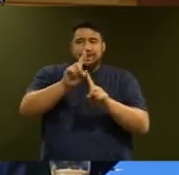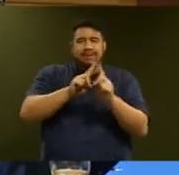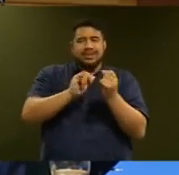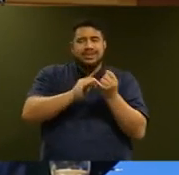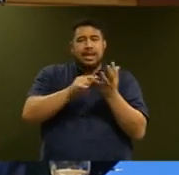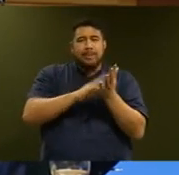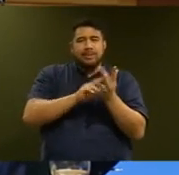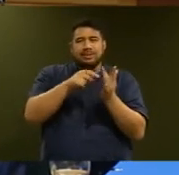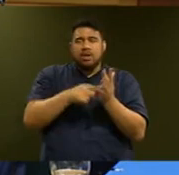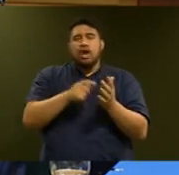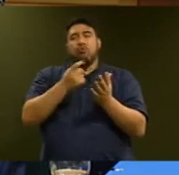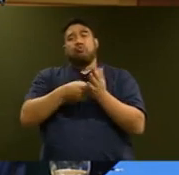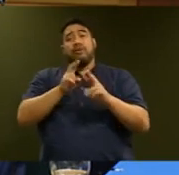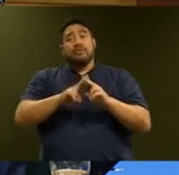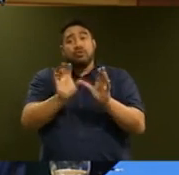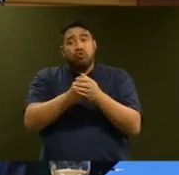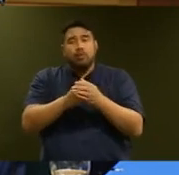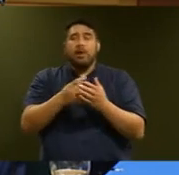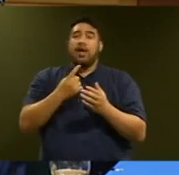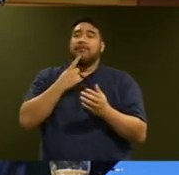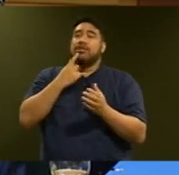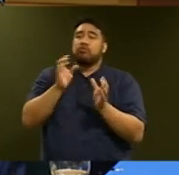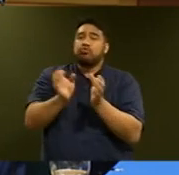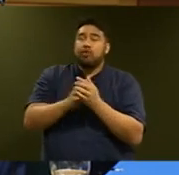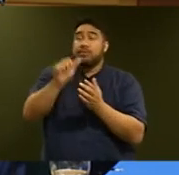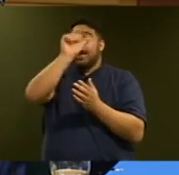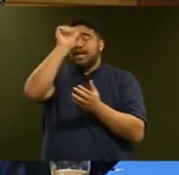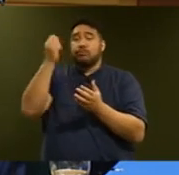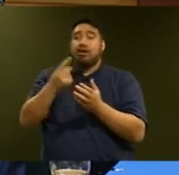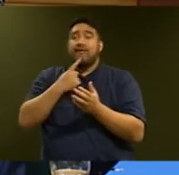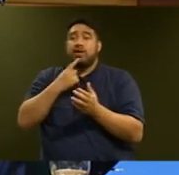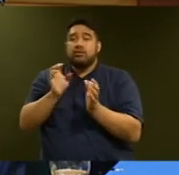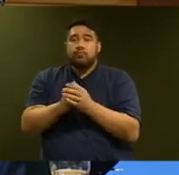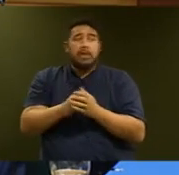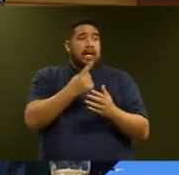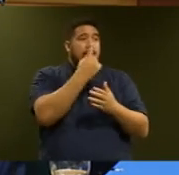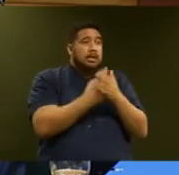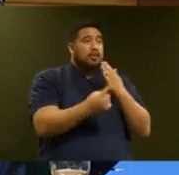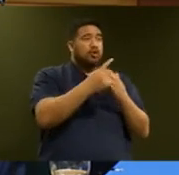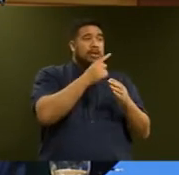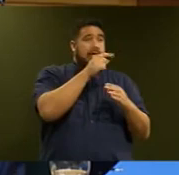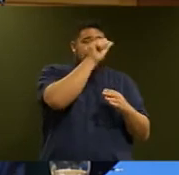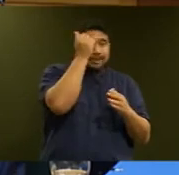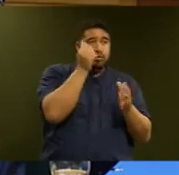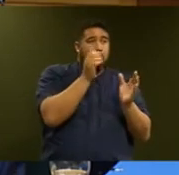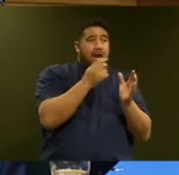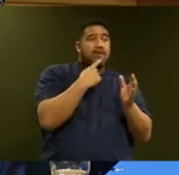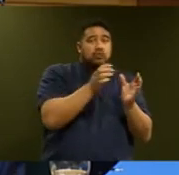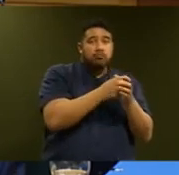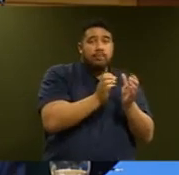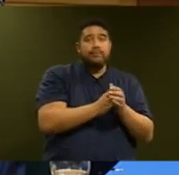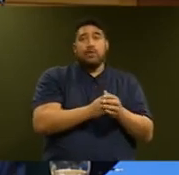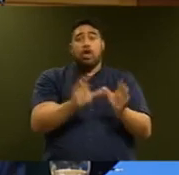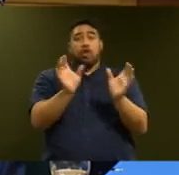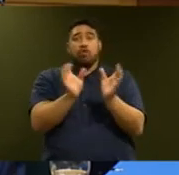reference groups, advisory groups, expert advisory groups, independent expert advisory groups, lived experience